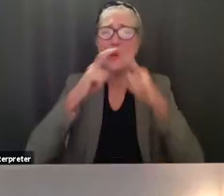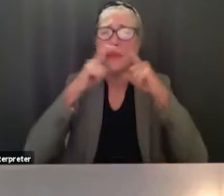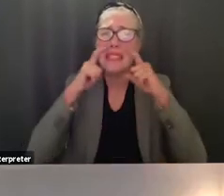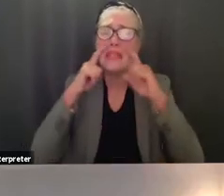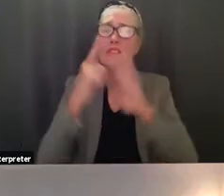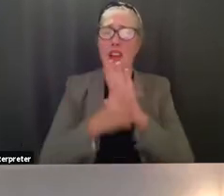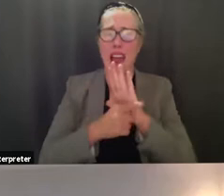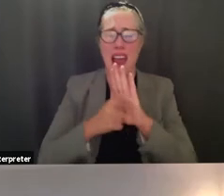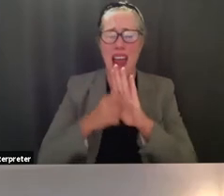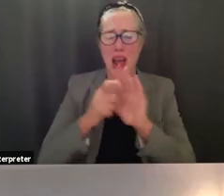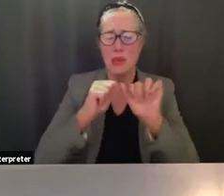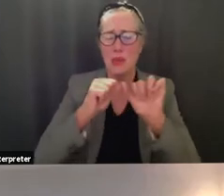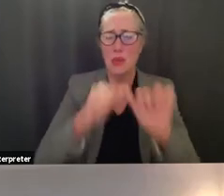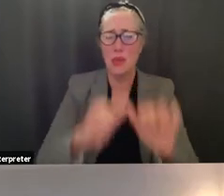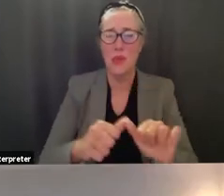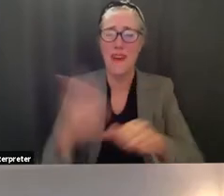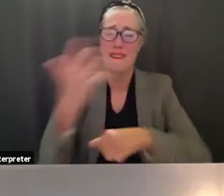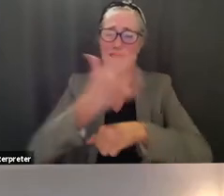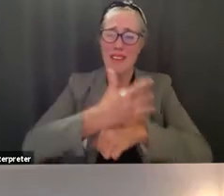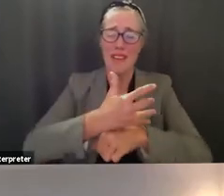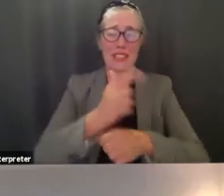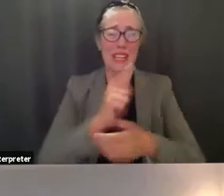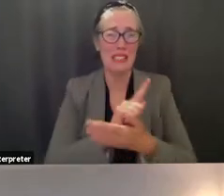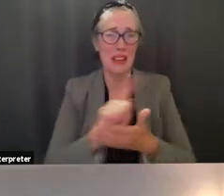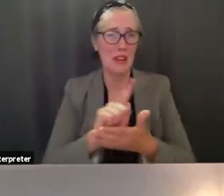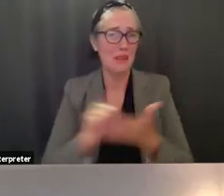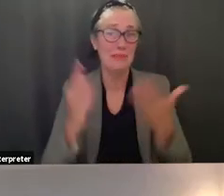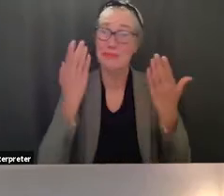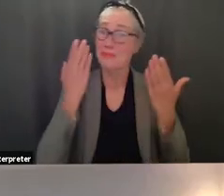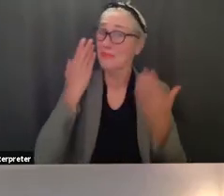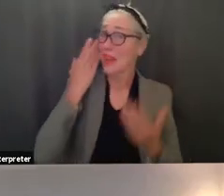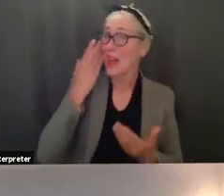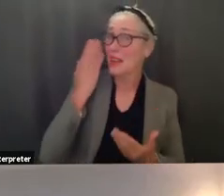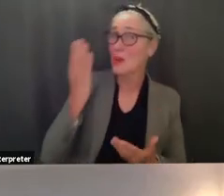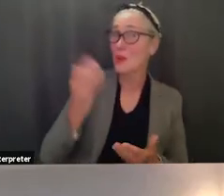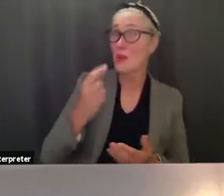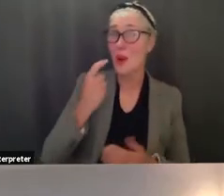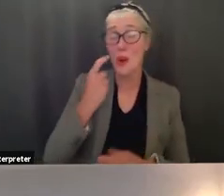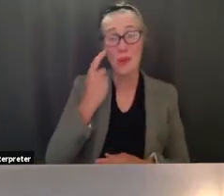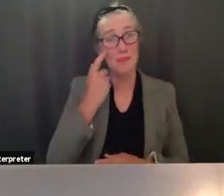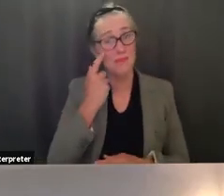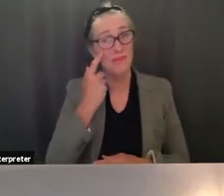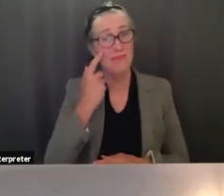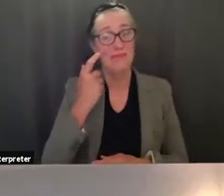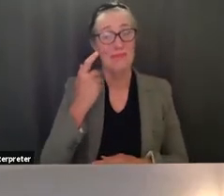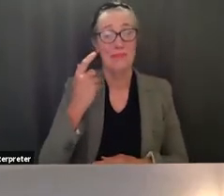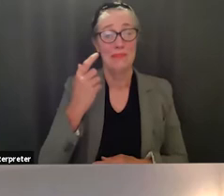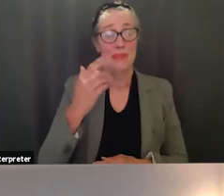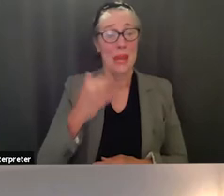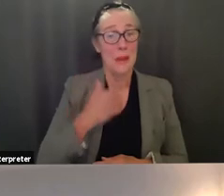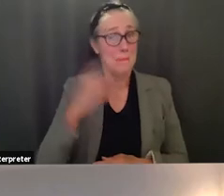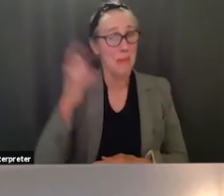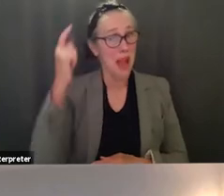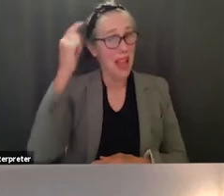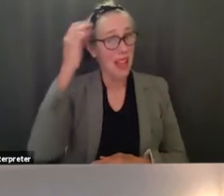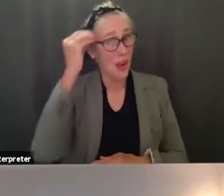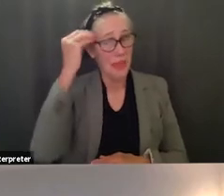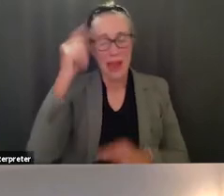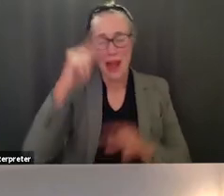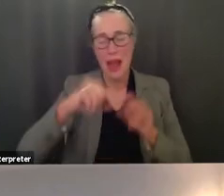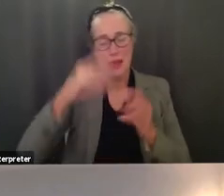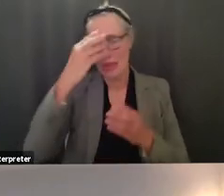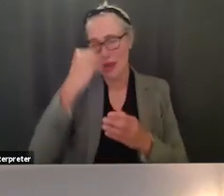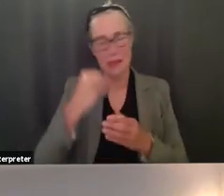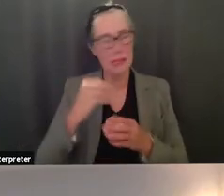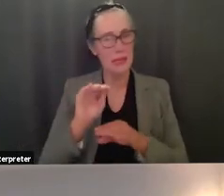hours five days a week so i don't know like i think i in my conscious i cannot sleep well